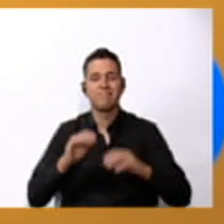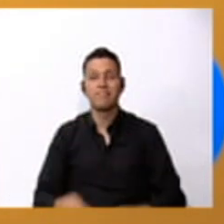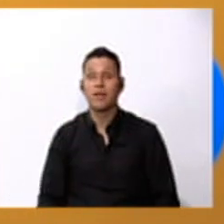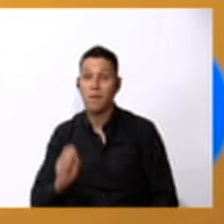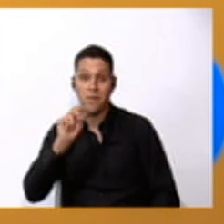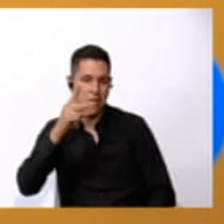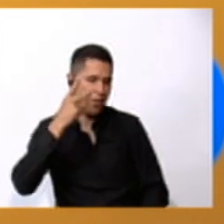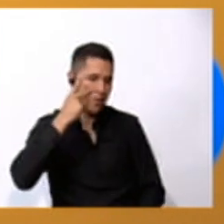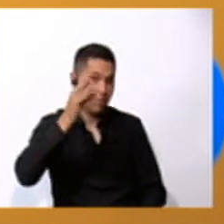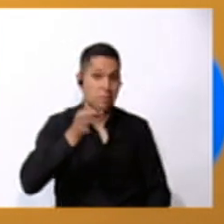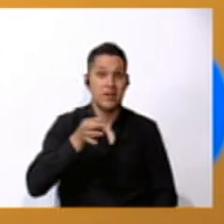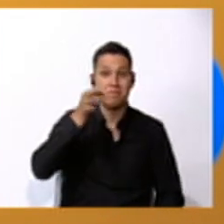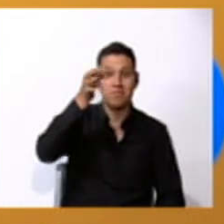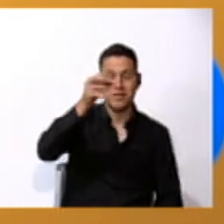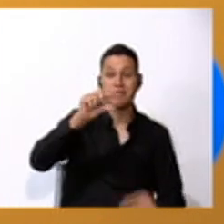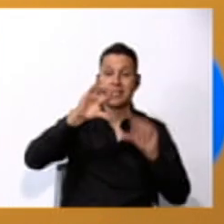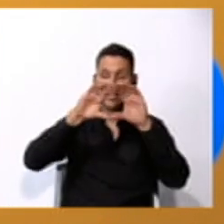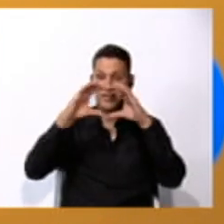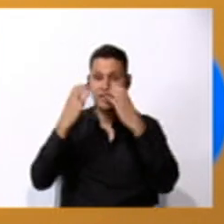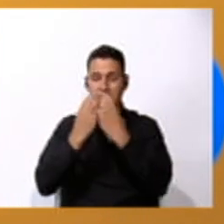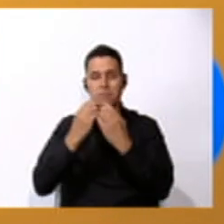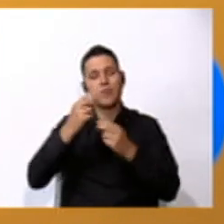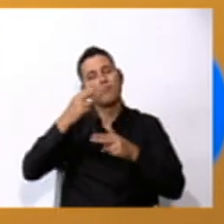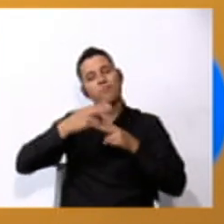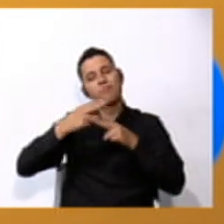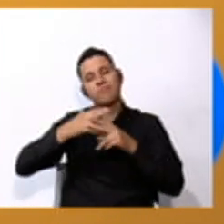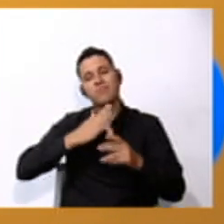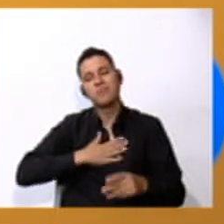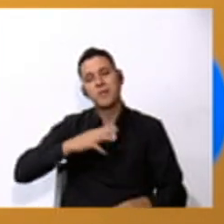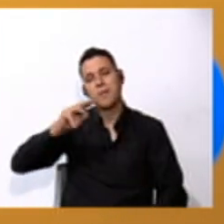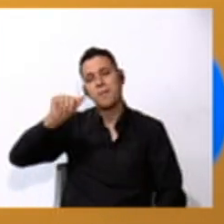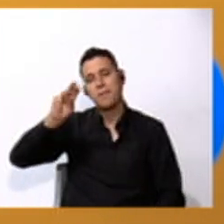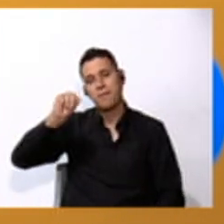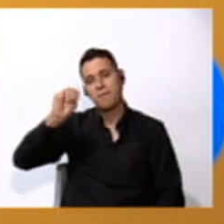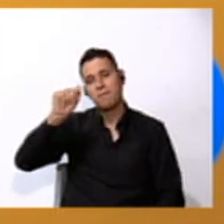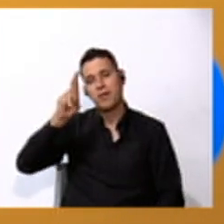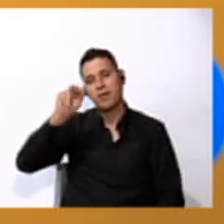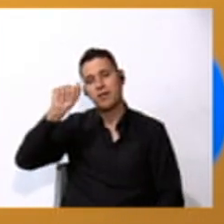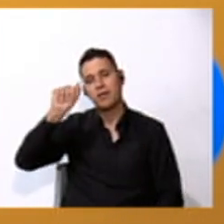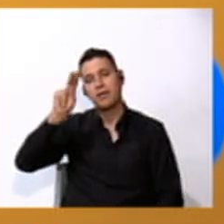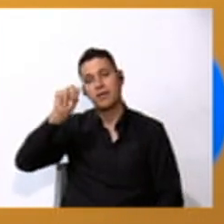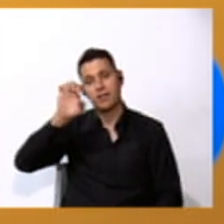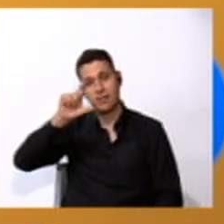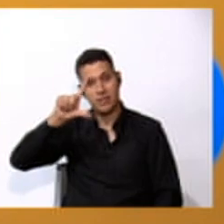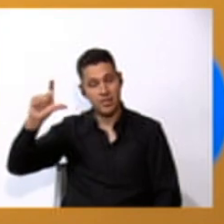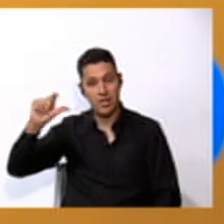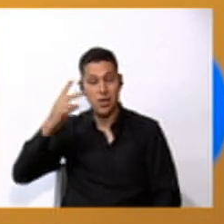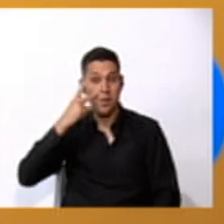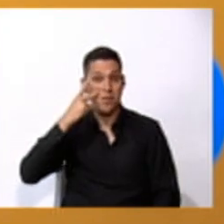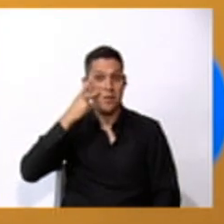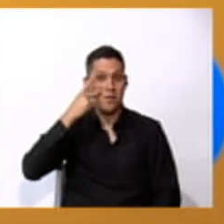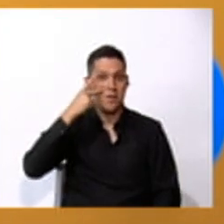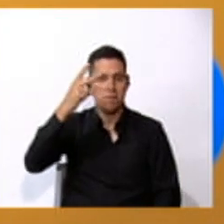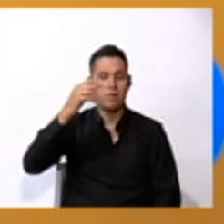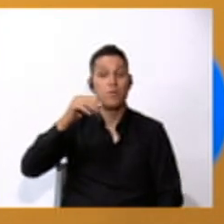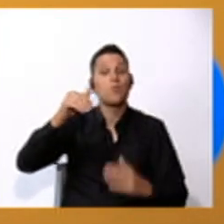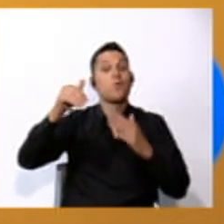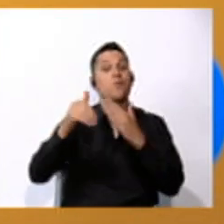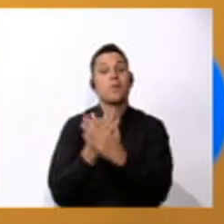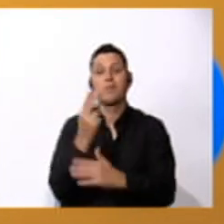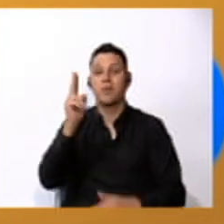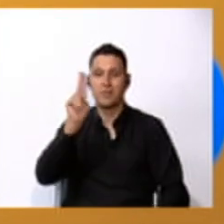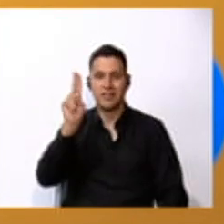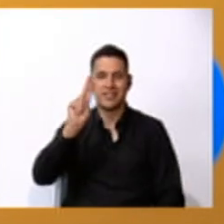you next class. My name is teacher Marianela. And next class, we start with new units. Goodbye. Bye.